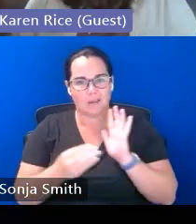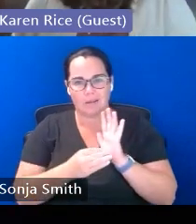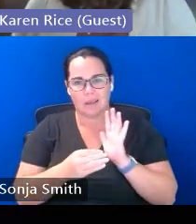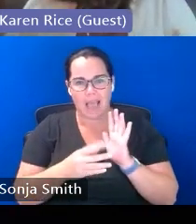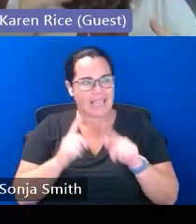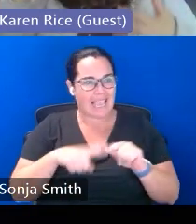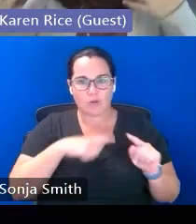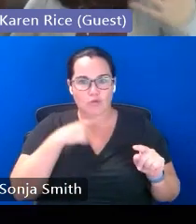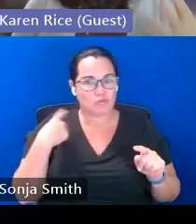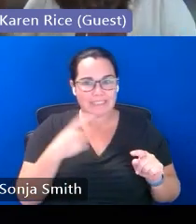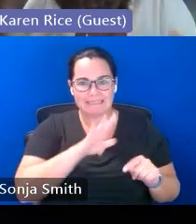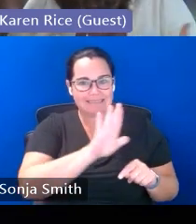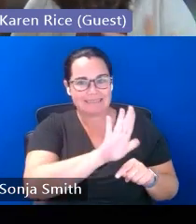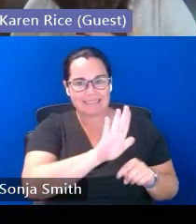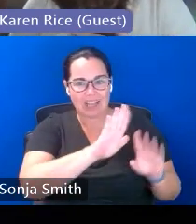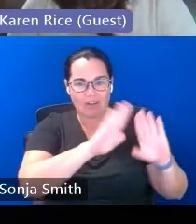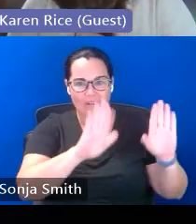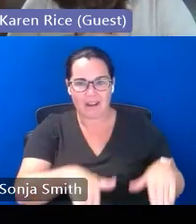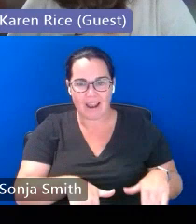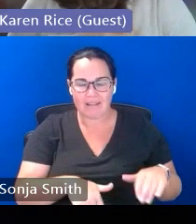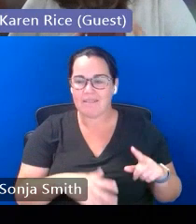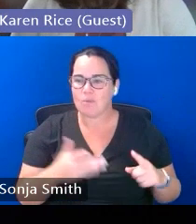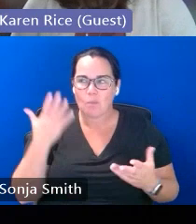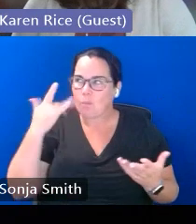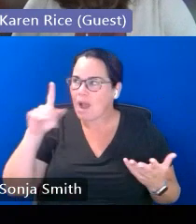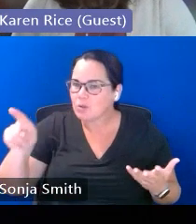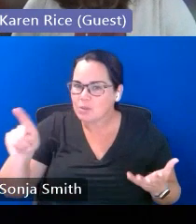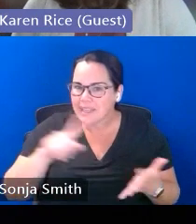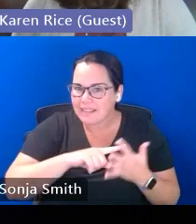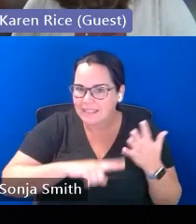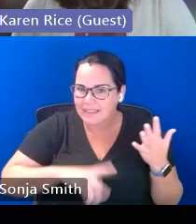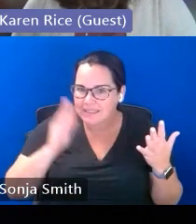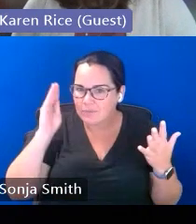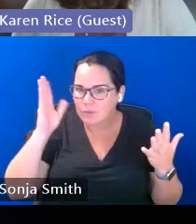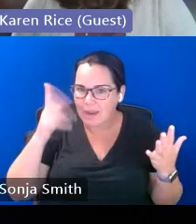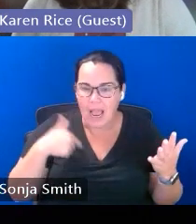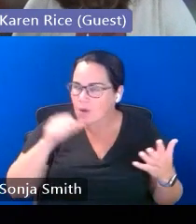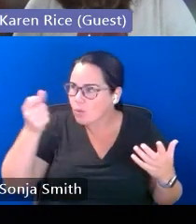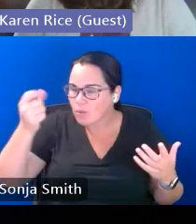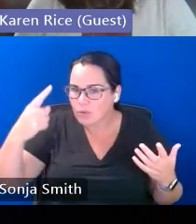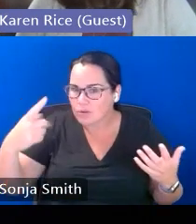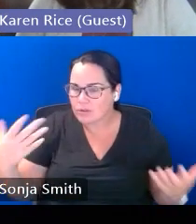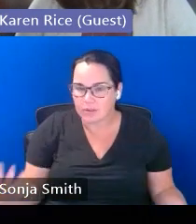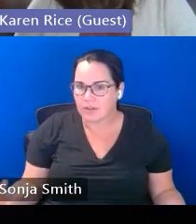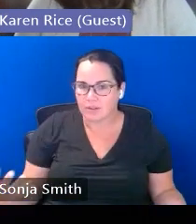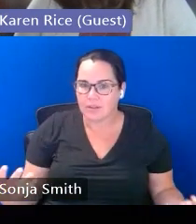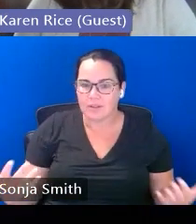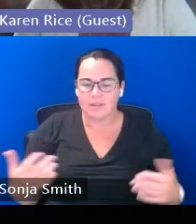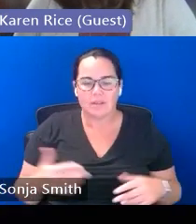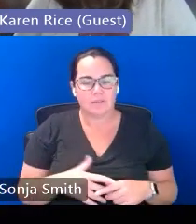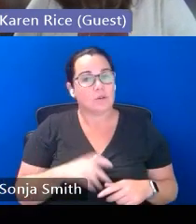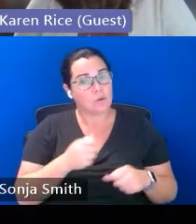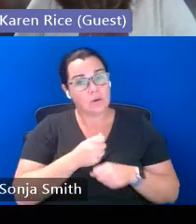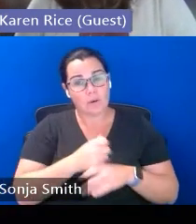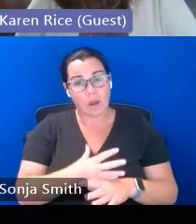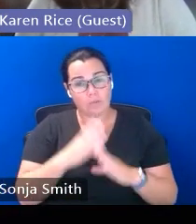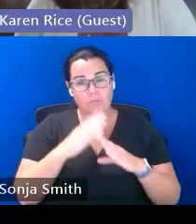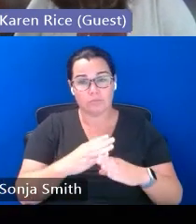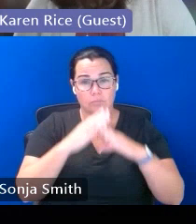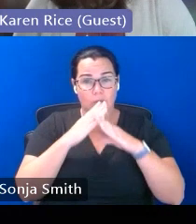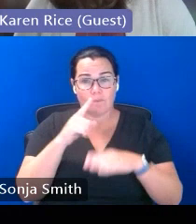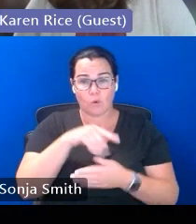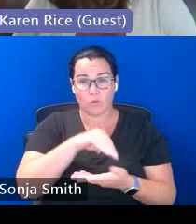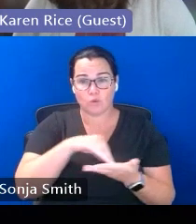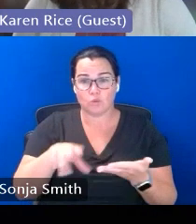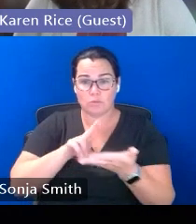why do you need this i don't understand so there it really could it could cause some barriers to that enrollment because